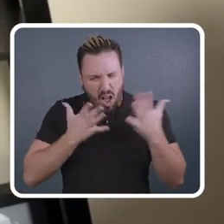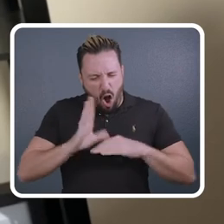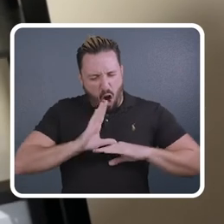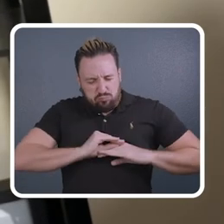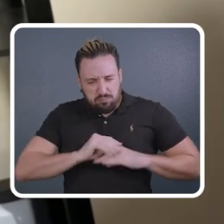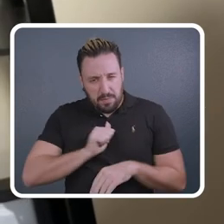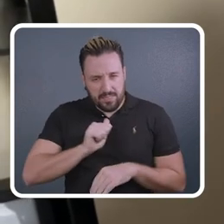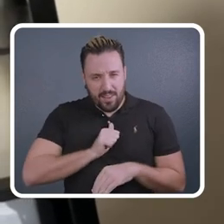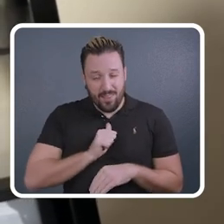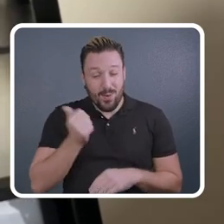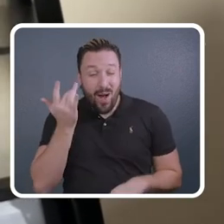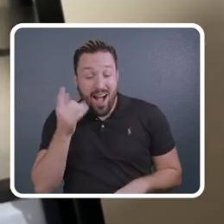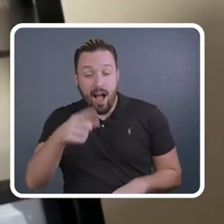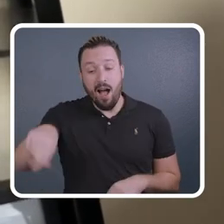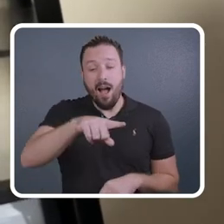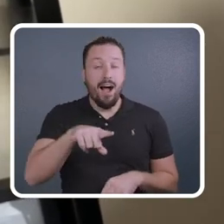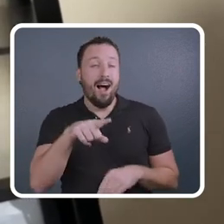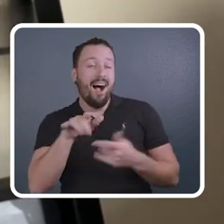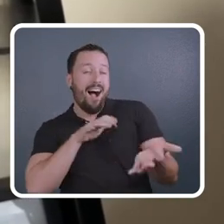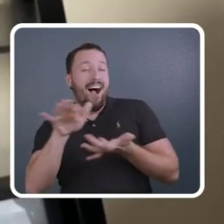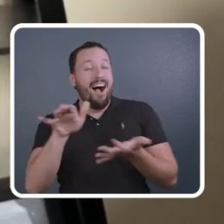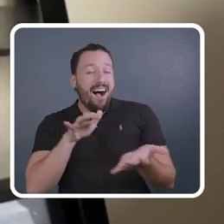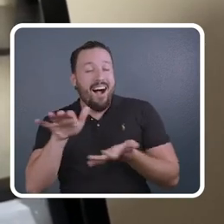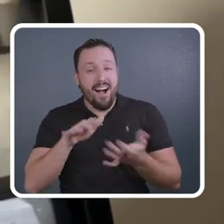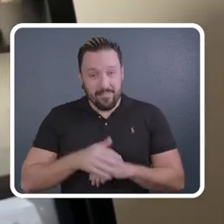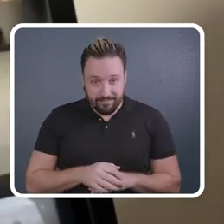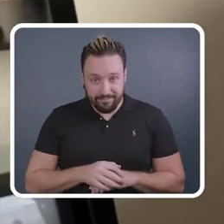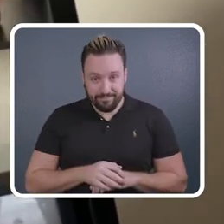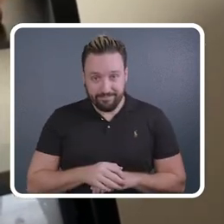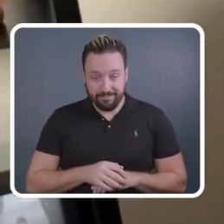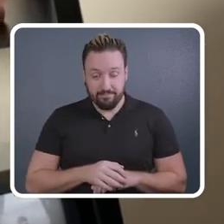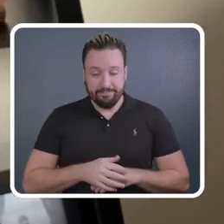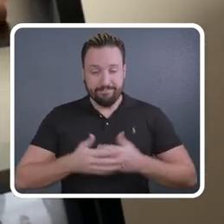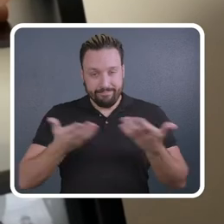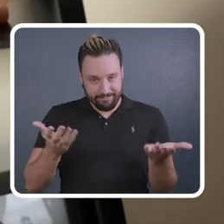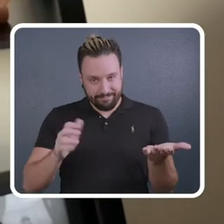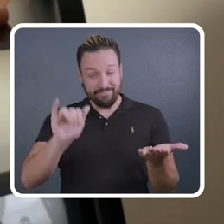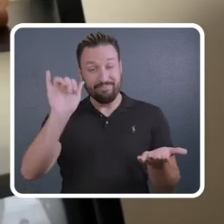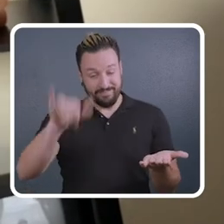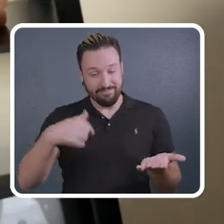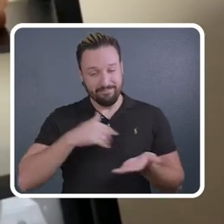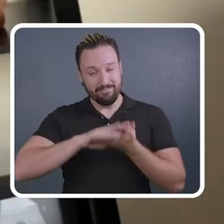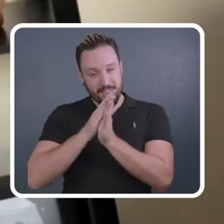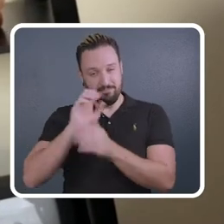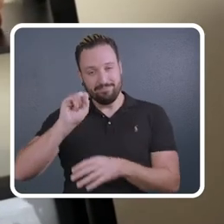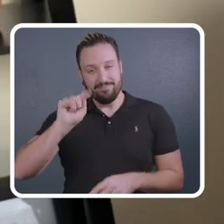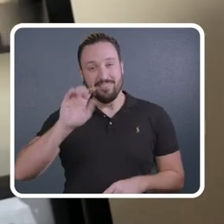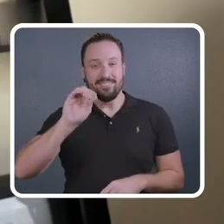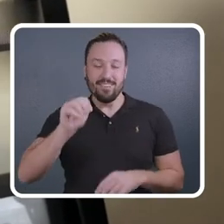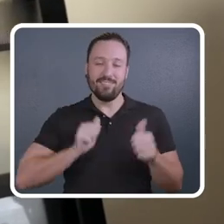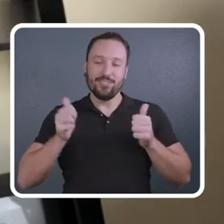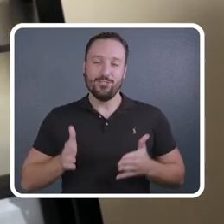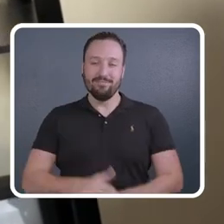myself at the expense of other people. So that's why I became a